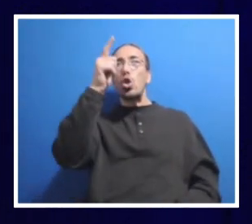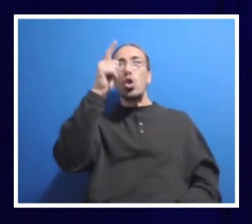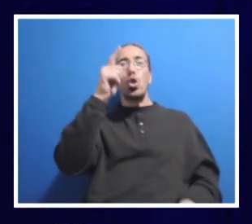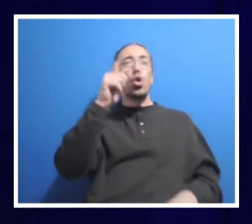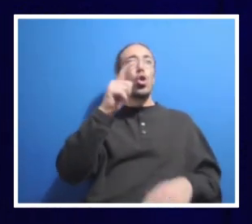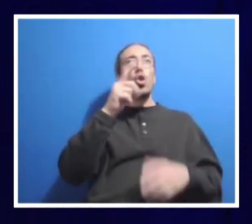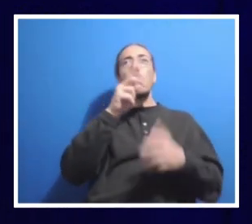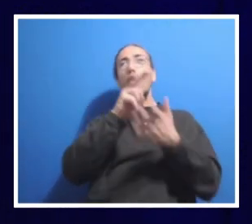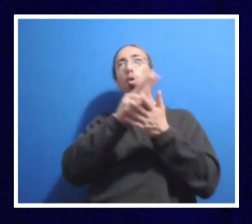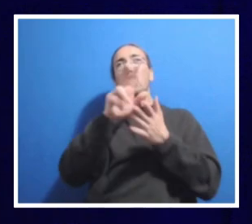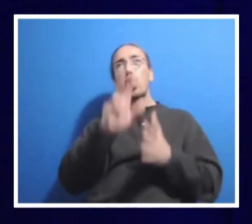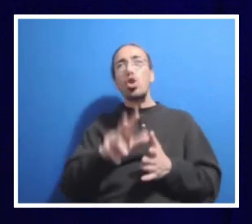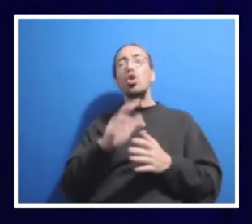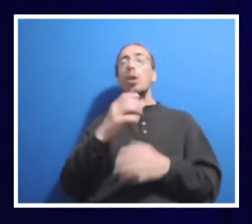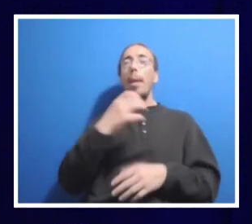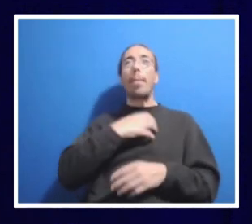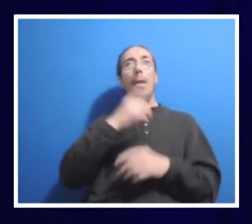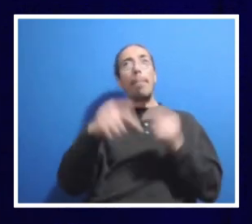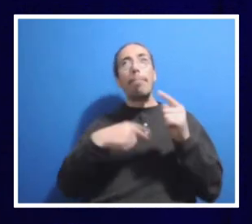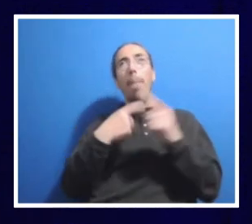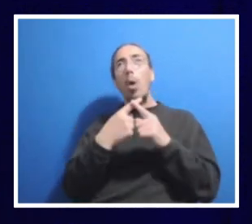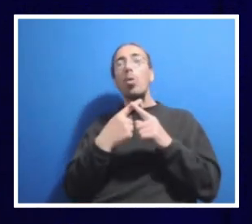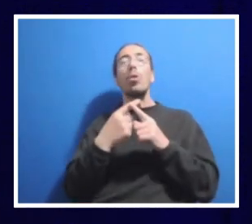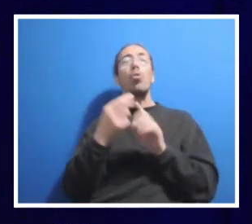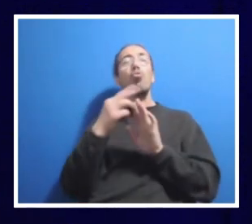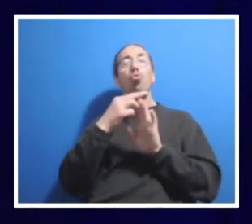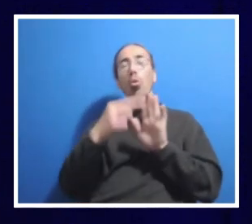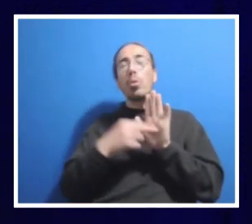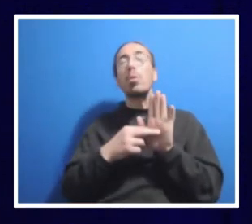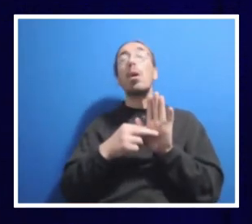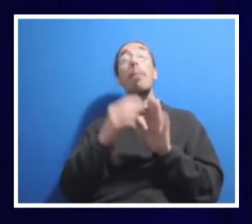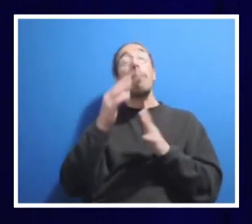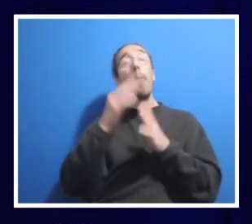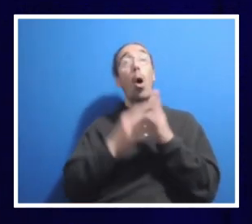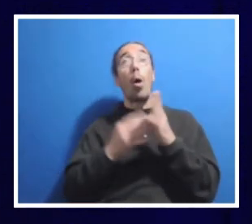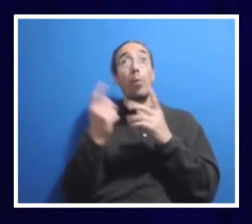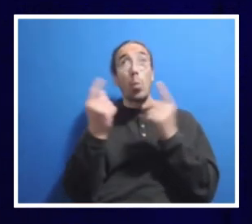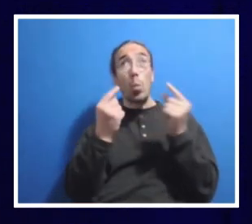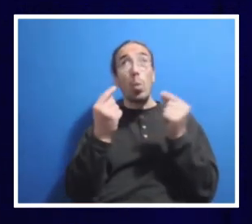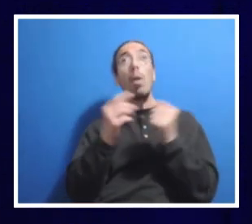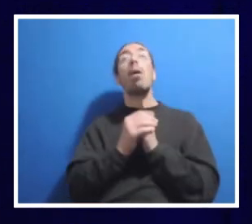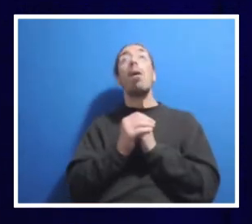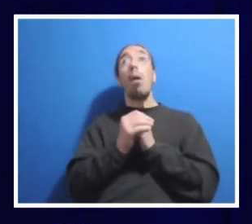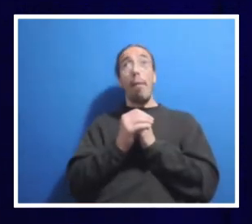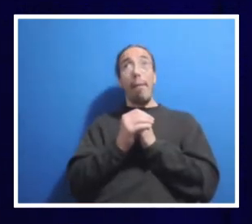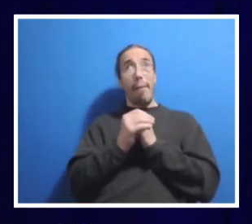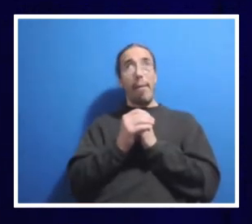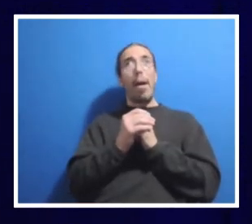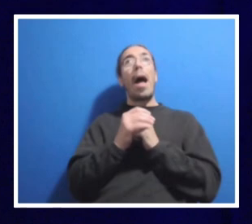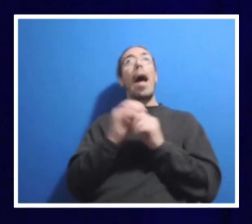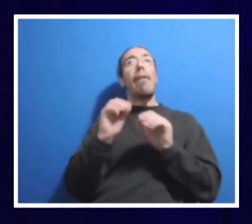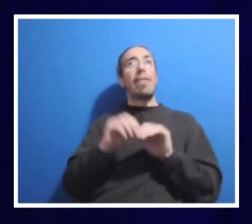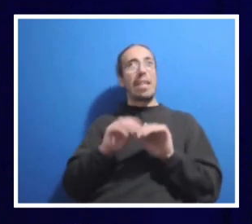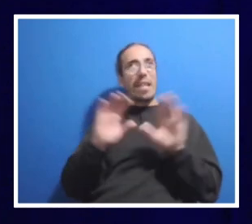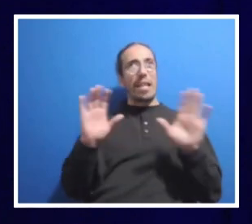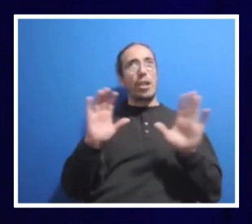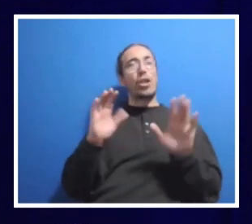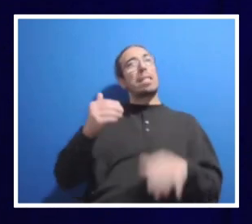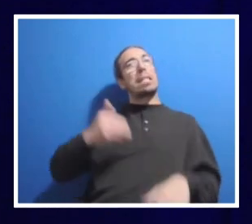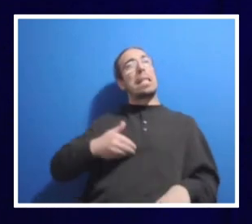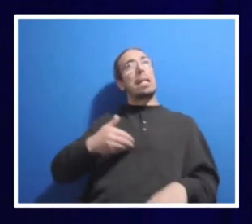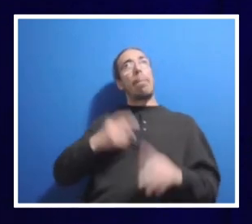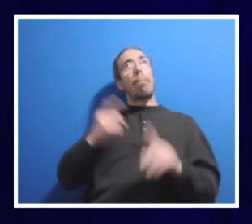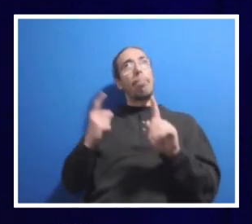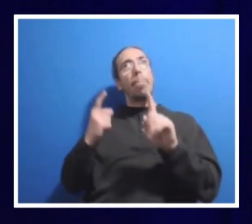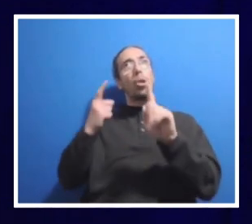because you didn't do so well. So, part of what we need to do is have a very clear sense of mission. What is it we